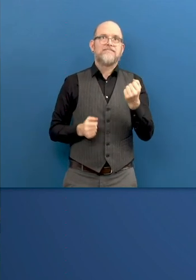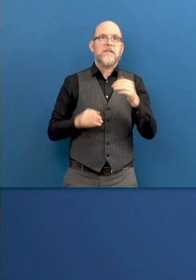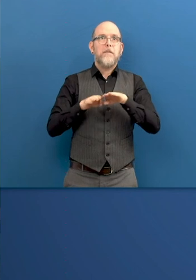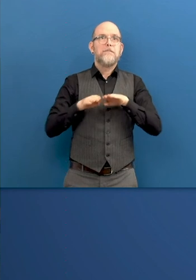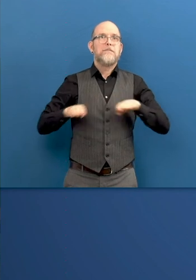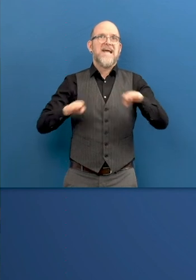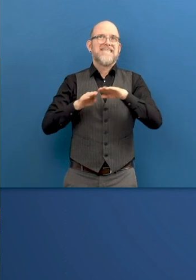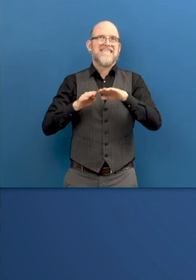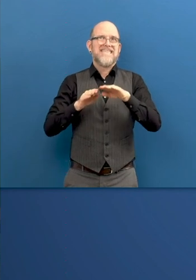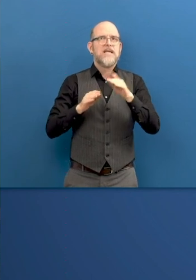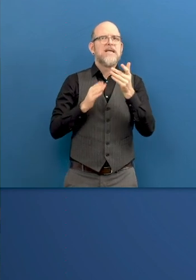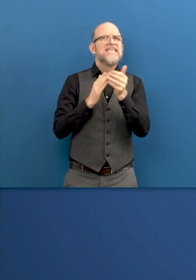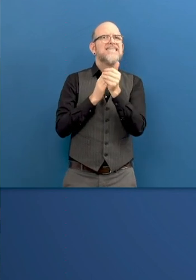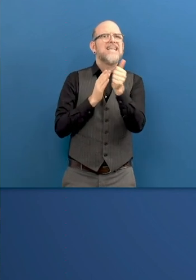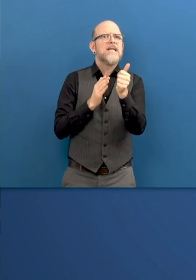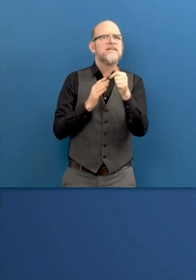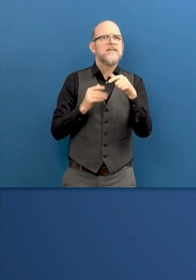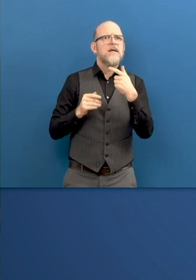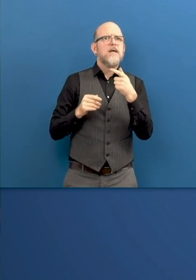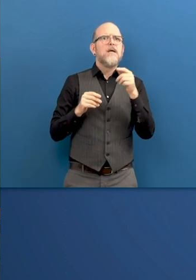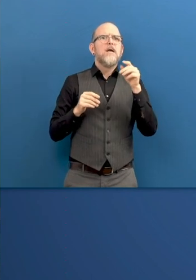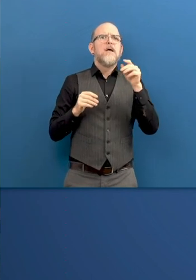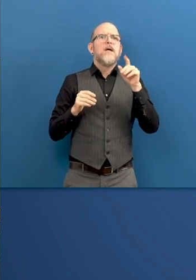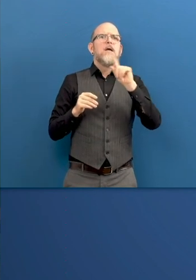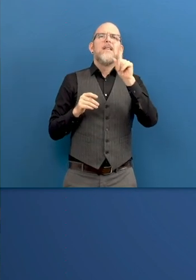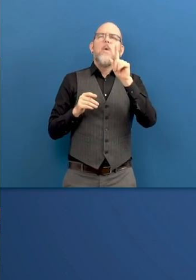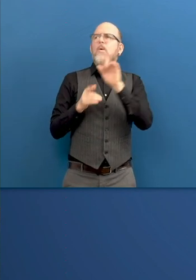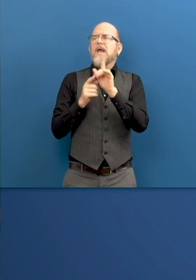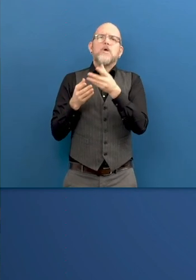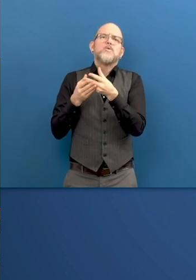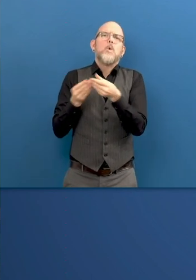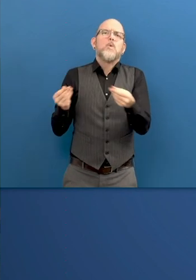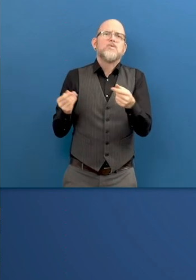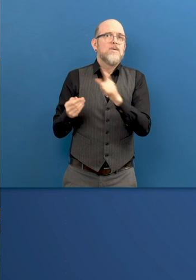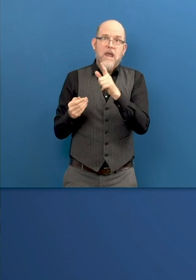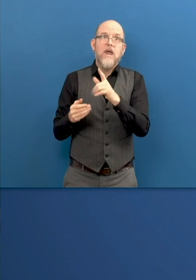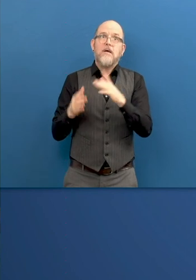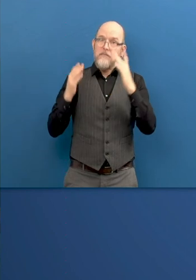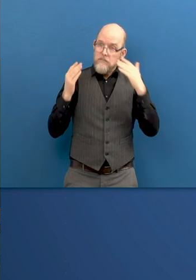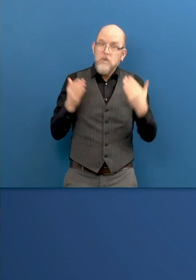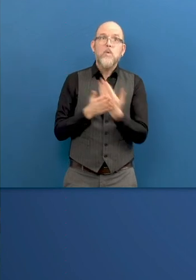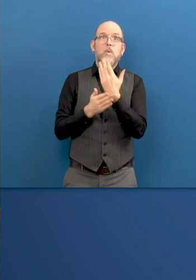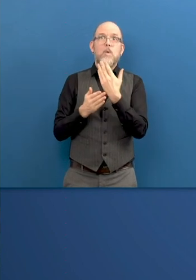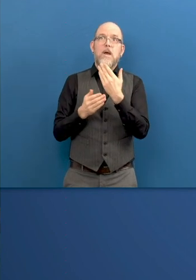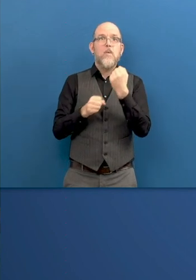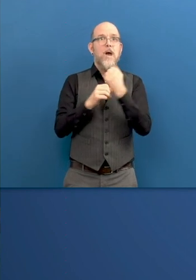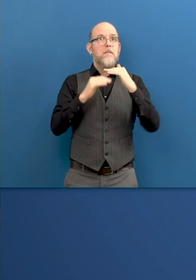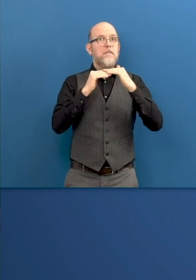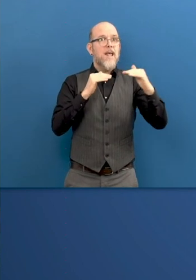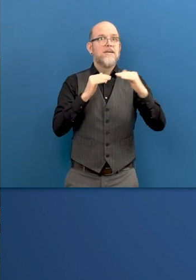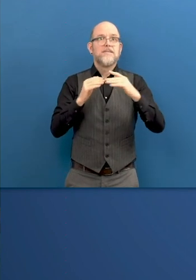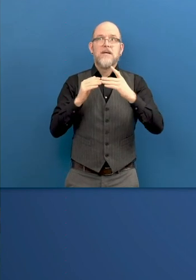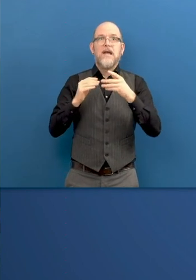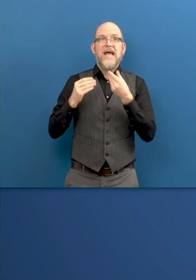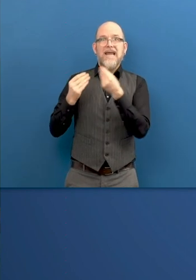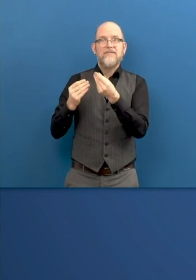those not so new, transformed and adapted to this digital revolution, this